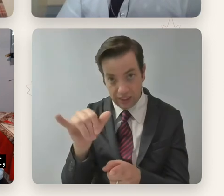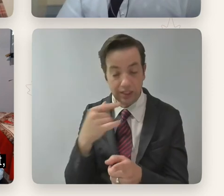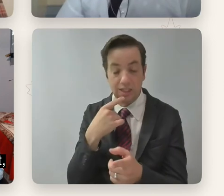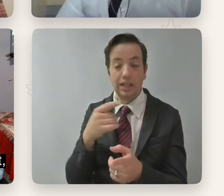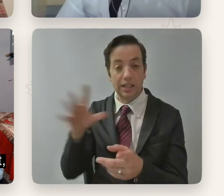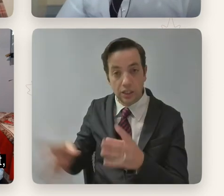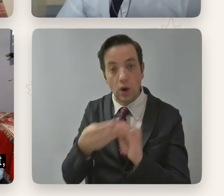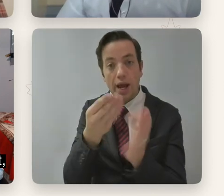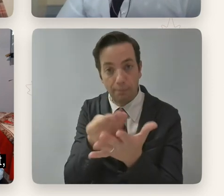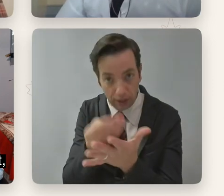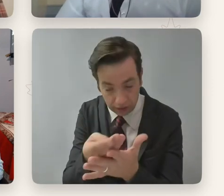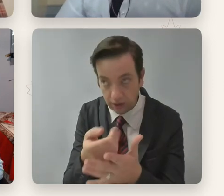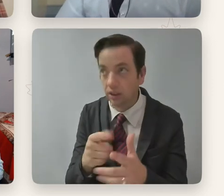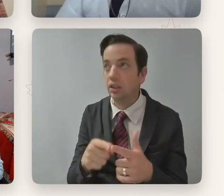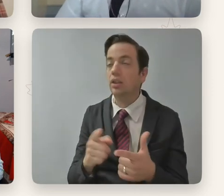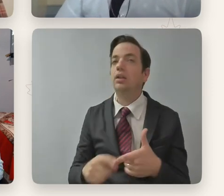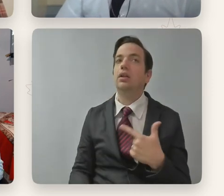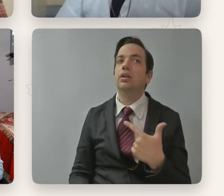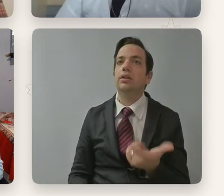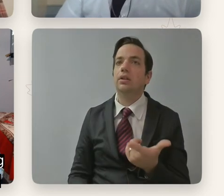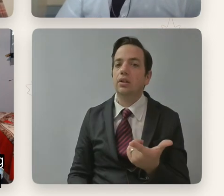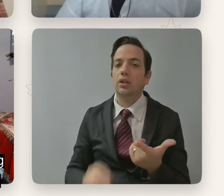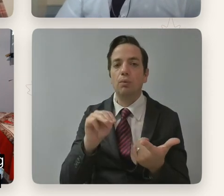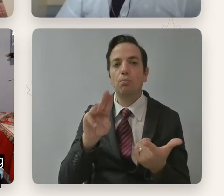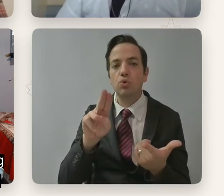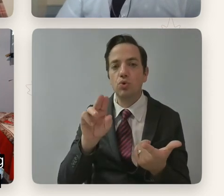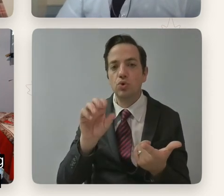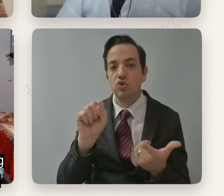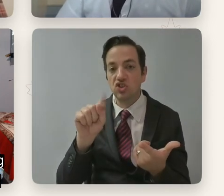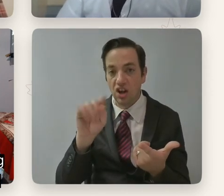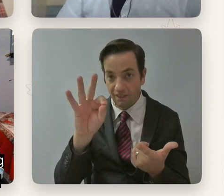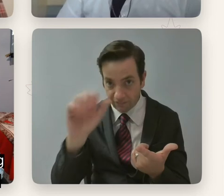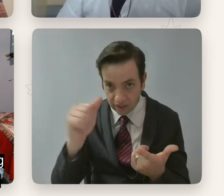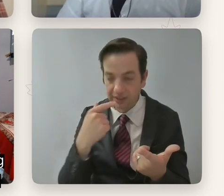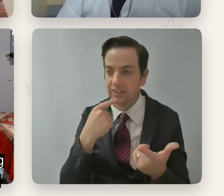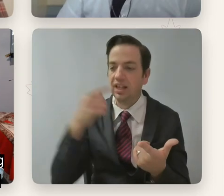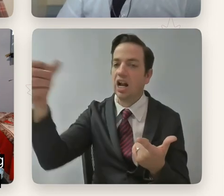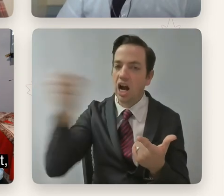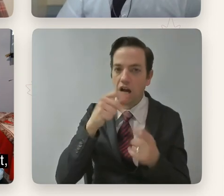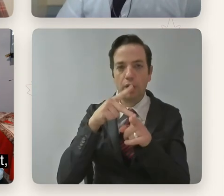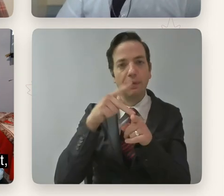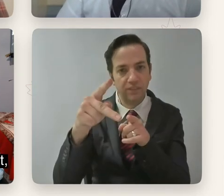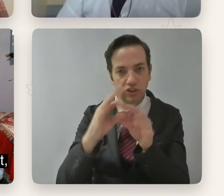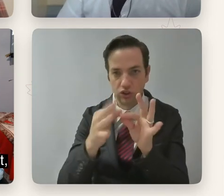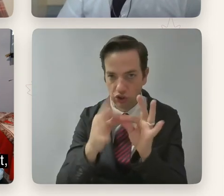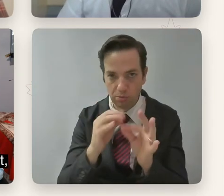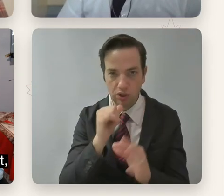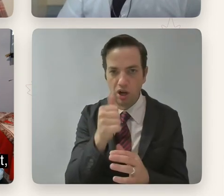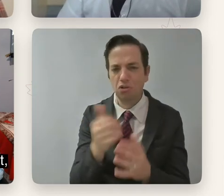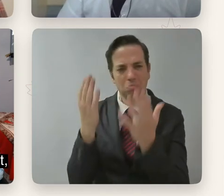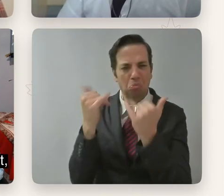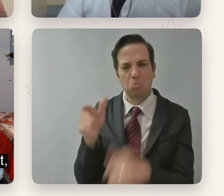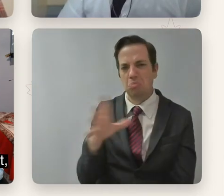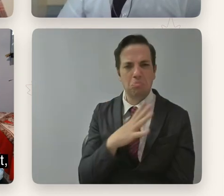Mustafa has talked about, you know, hiring professional interpreters rather than just assuming things will fall into place. George has spoken about like